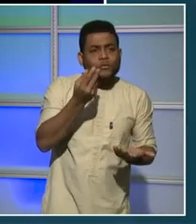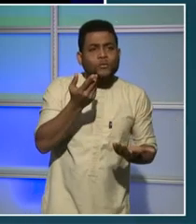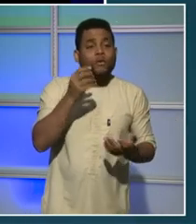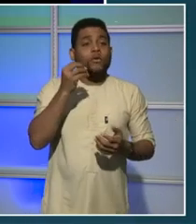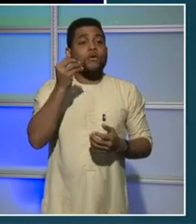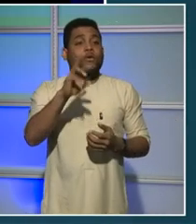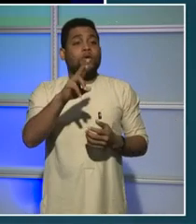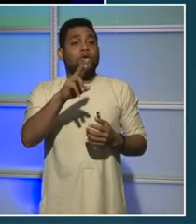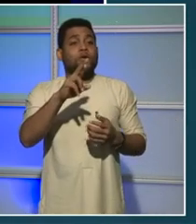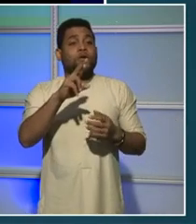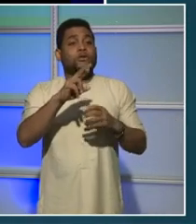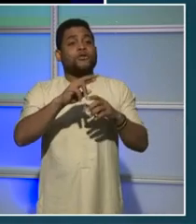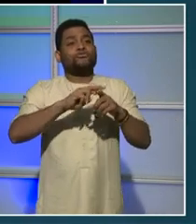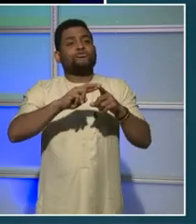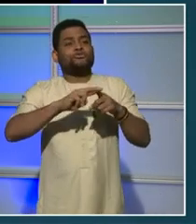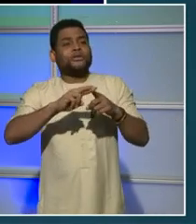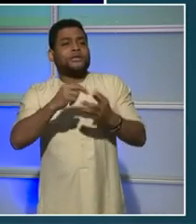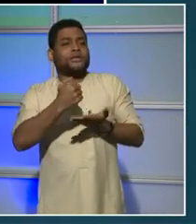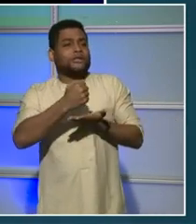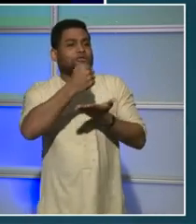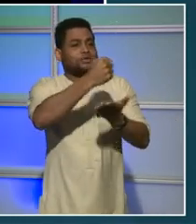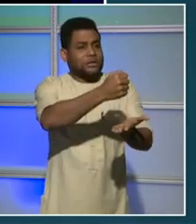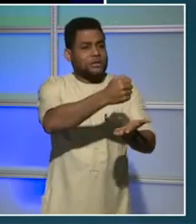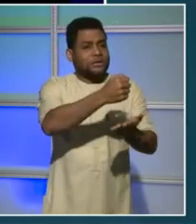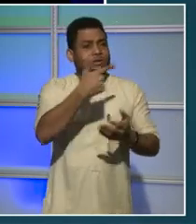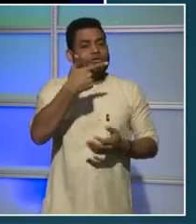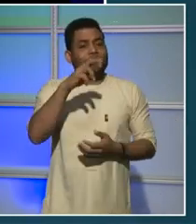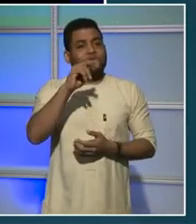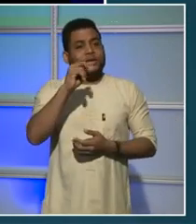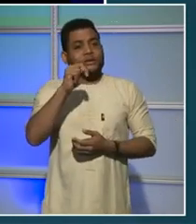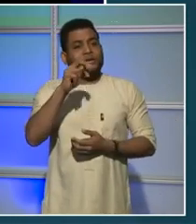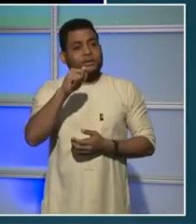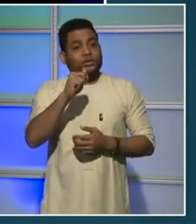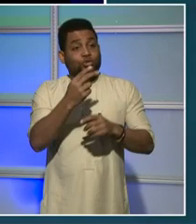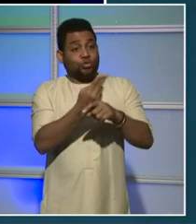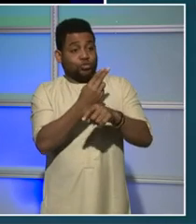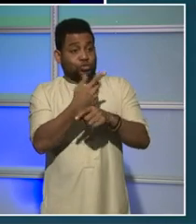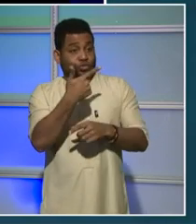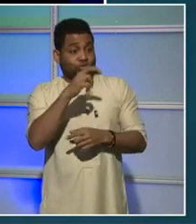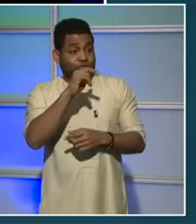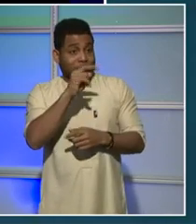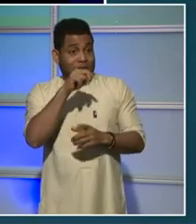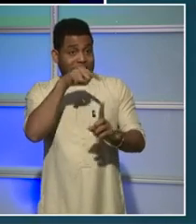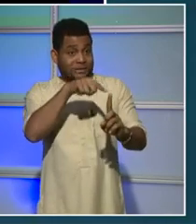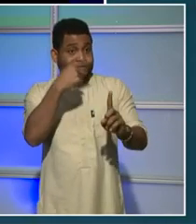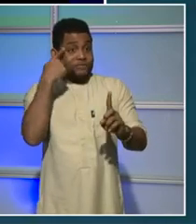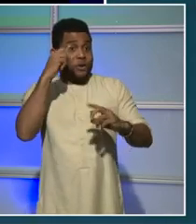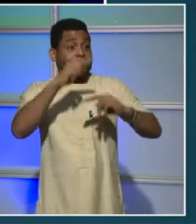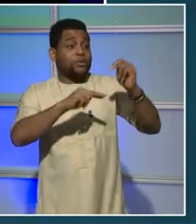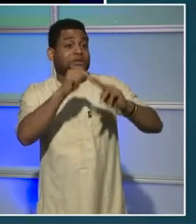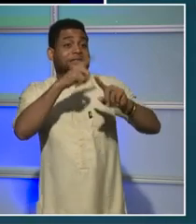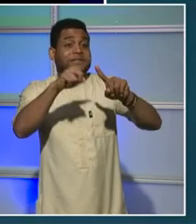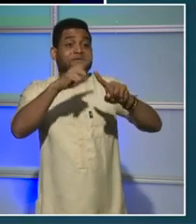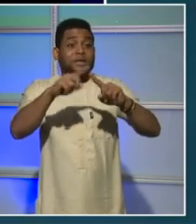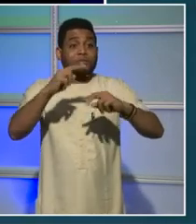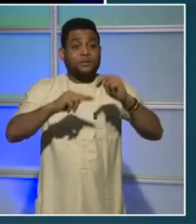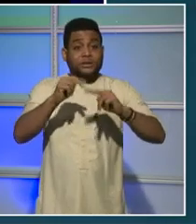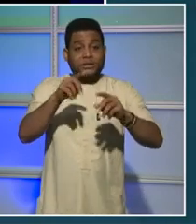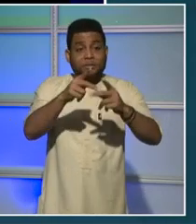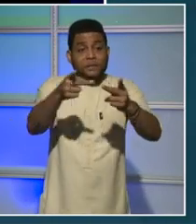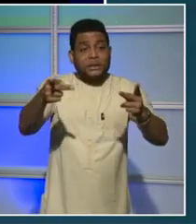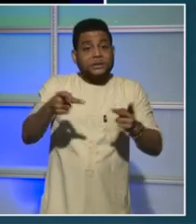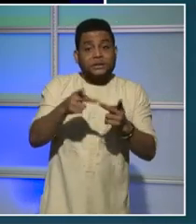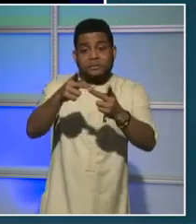very successful businesses in other parts of the city to open a second location in Ward